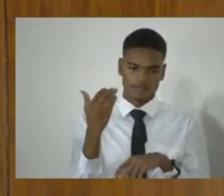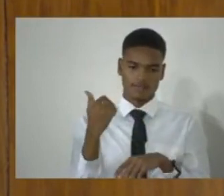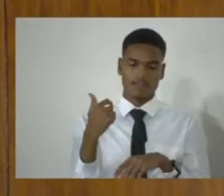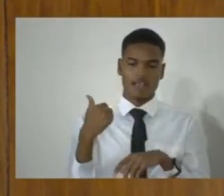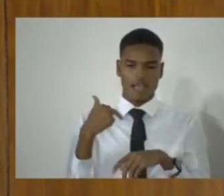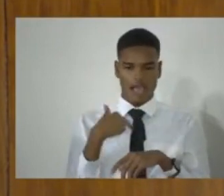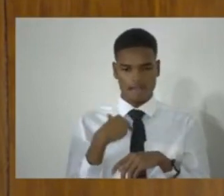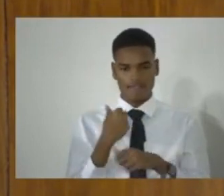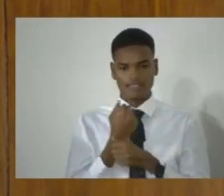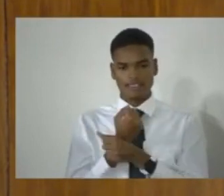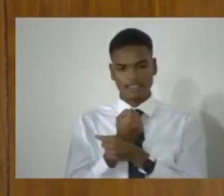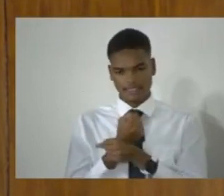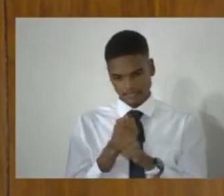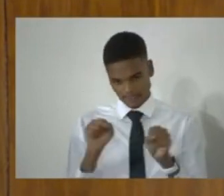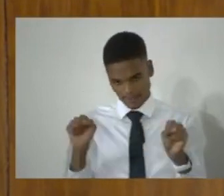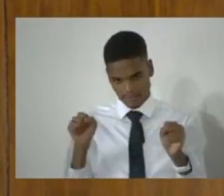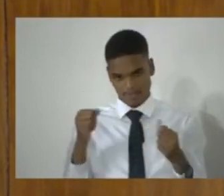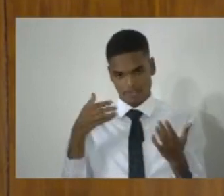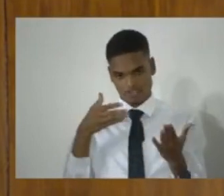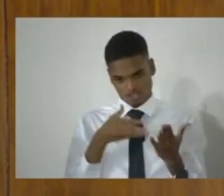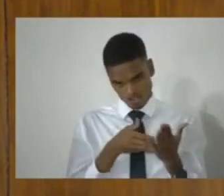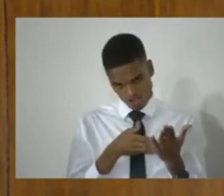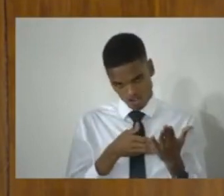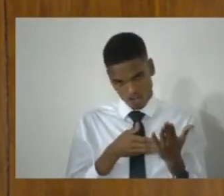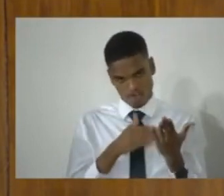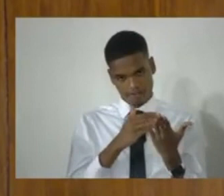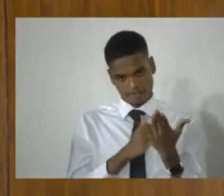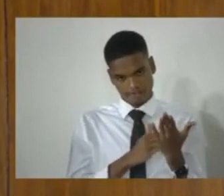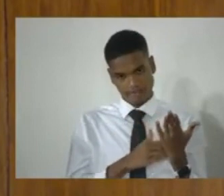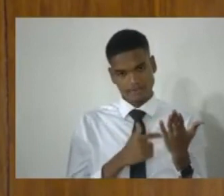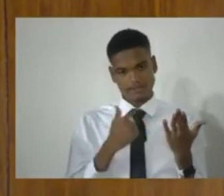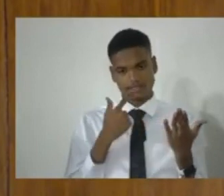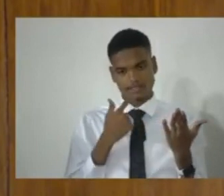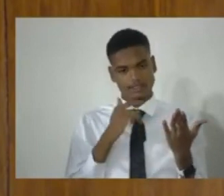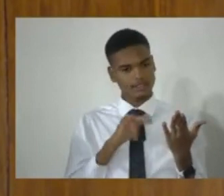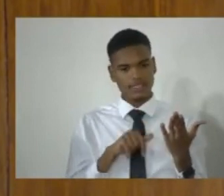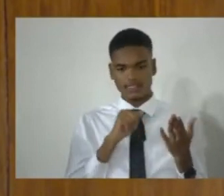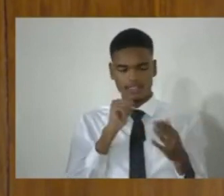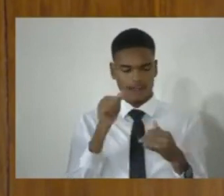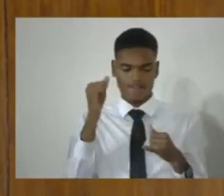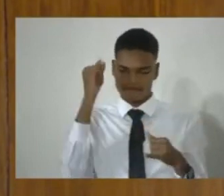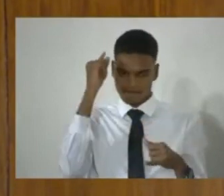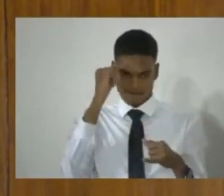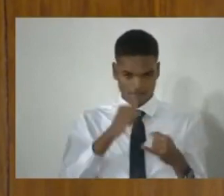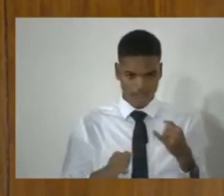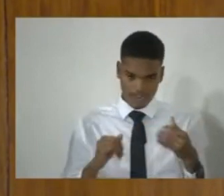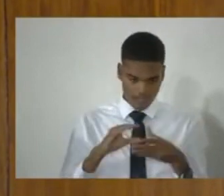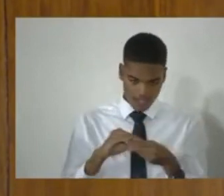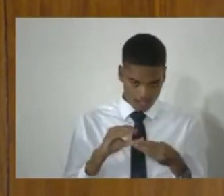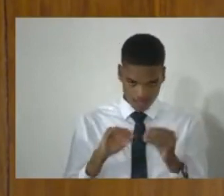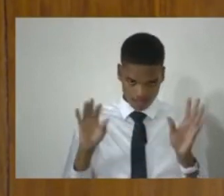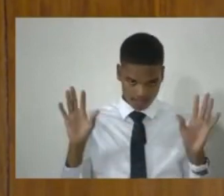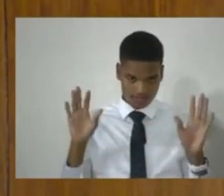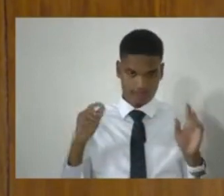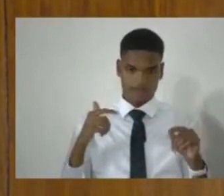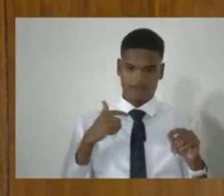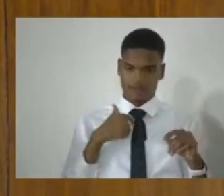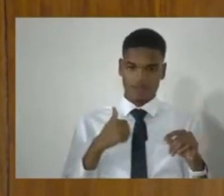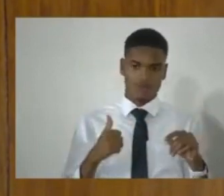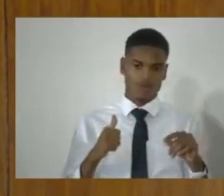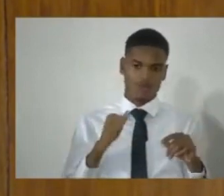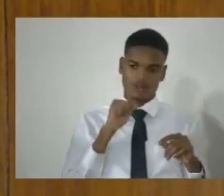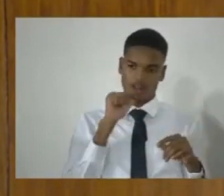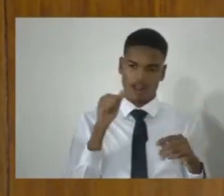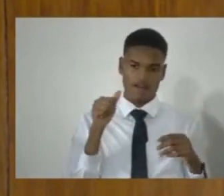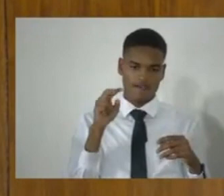mechanism whereby that is not the final say on the matter. I am not going to vote against it.